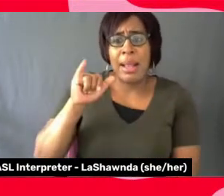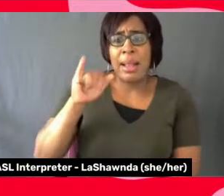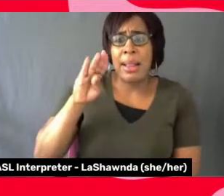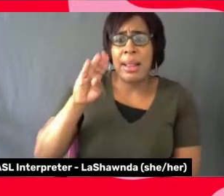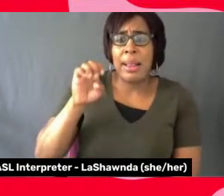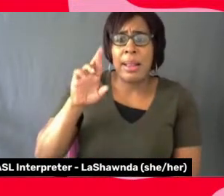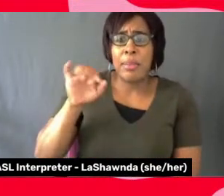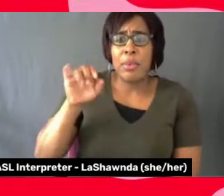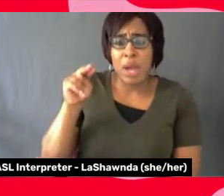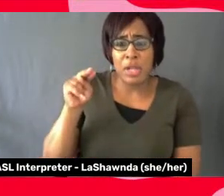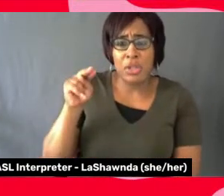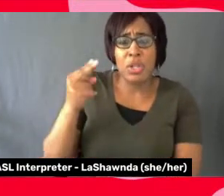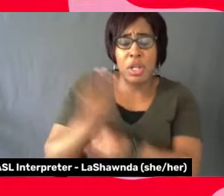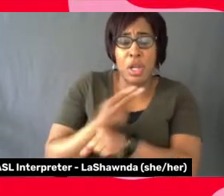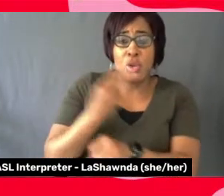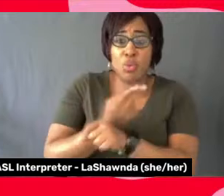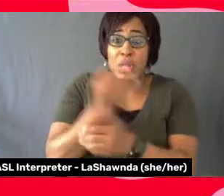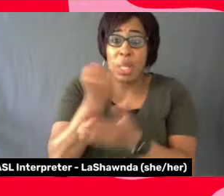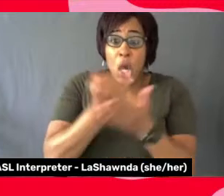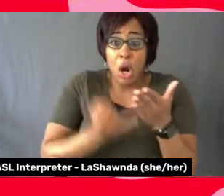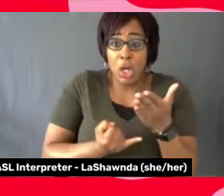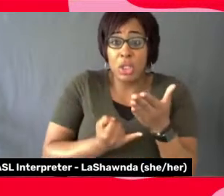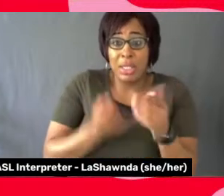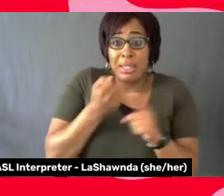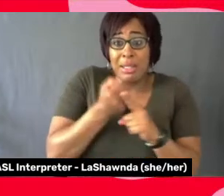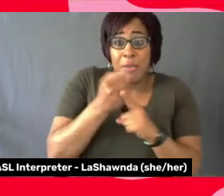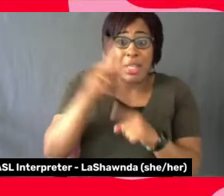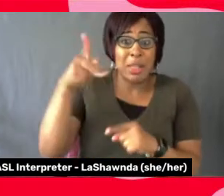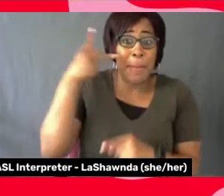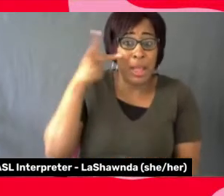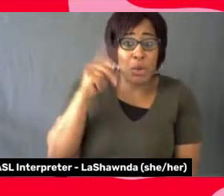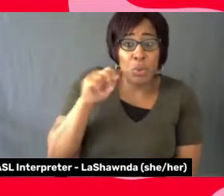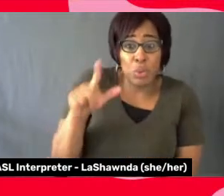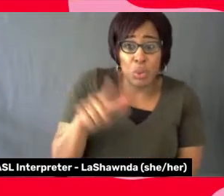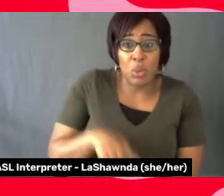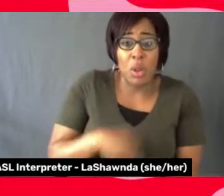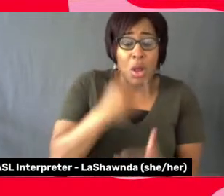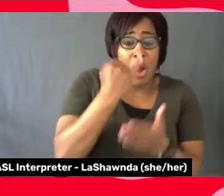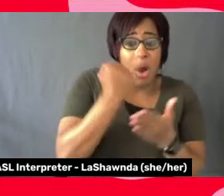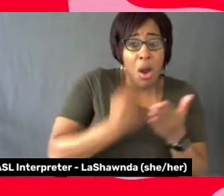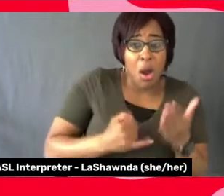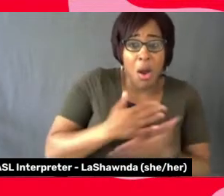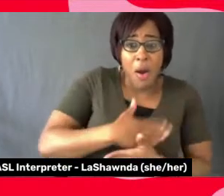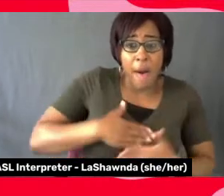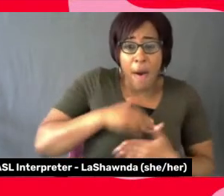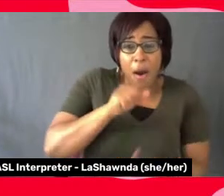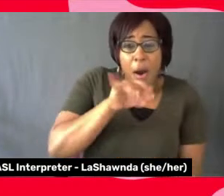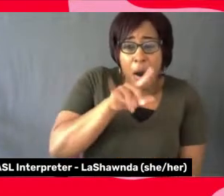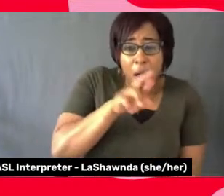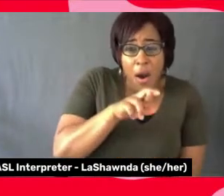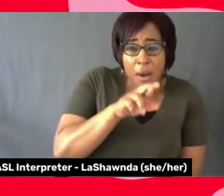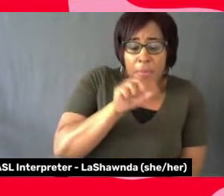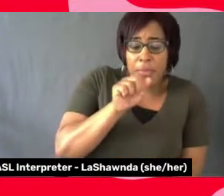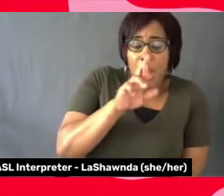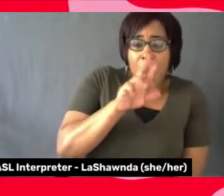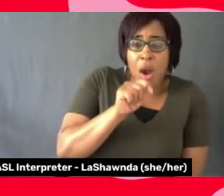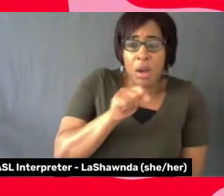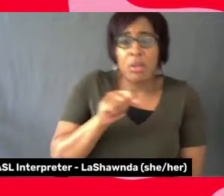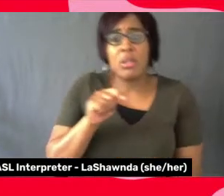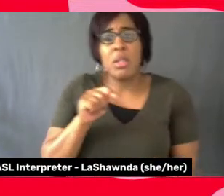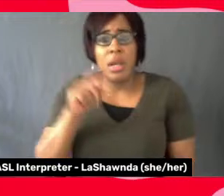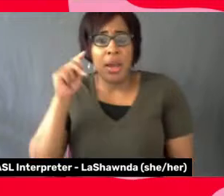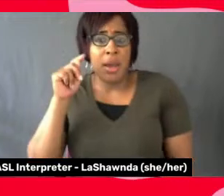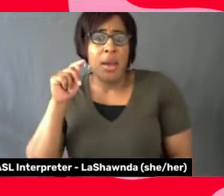a political tool. Art and activism were closely, you know, were intertwined in her life. She was part of the Black arts